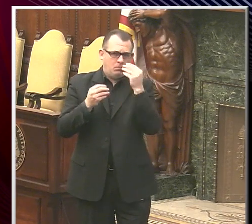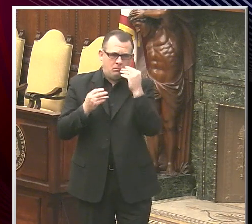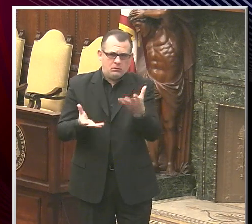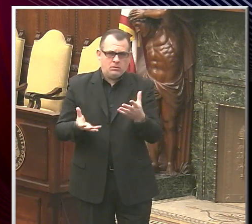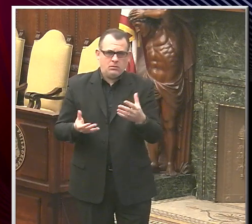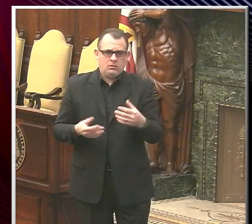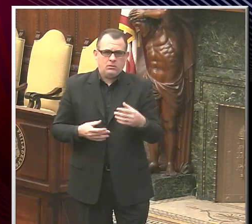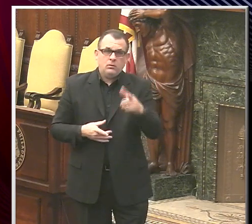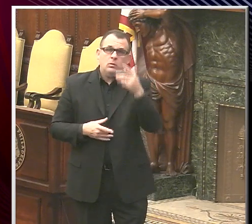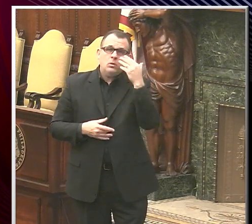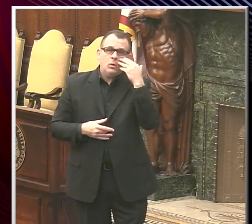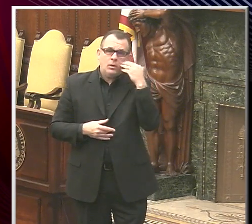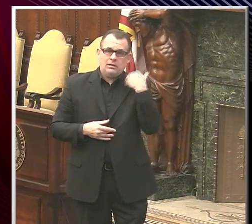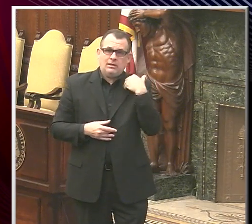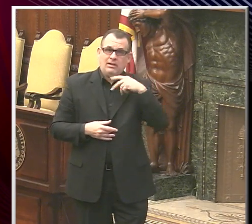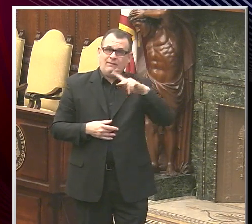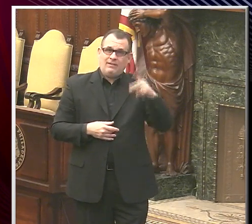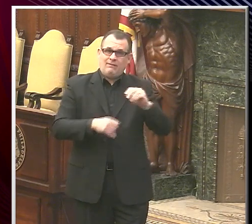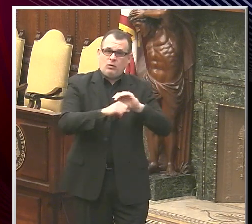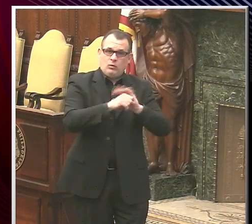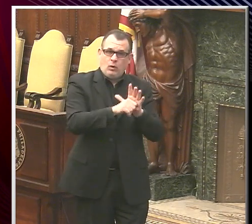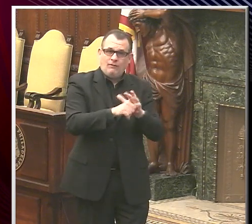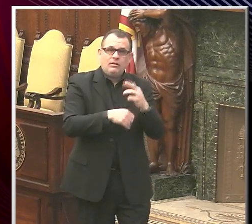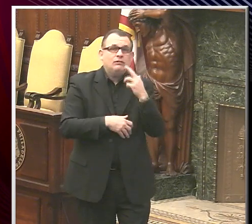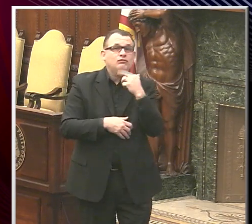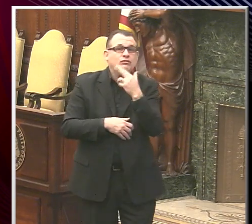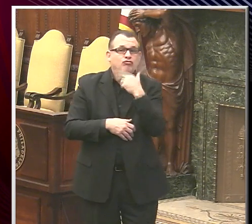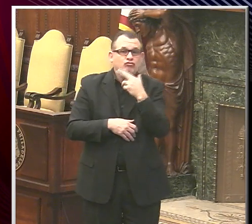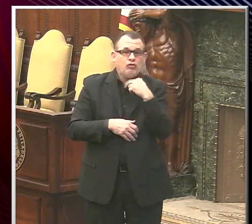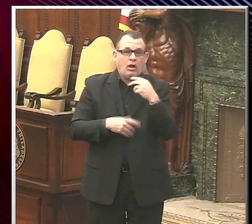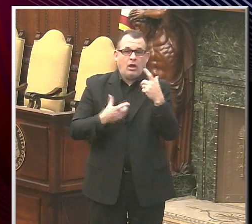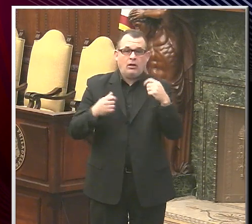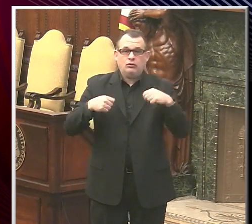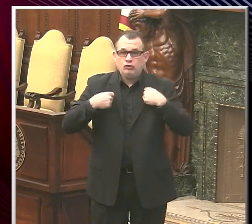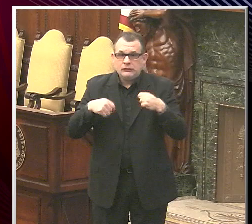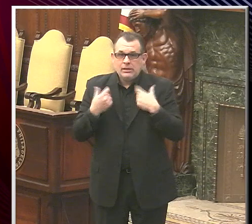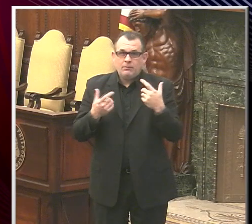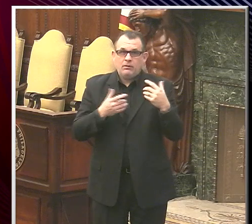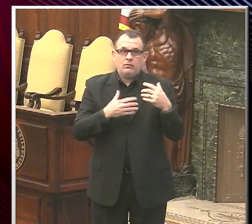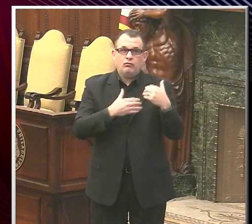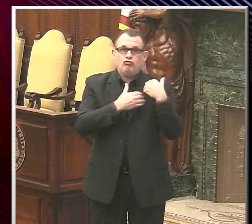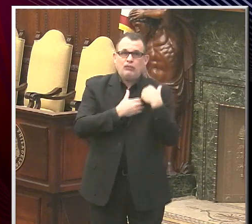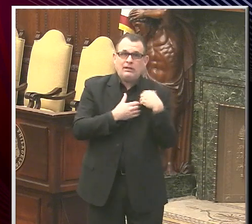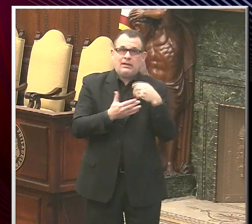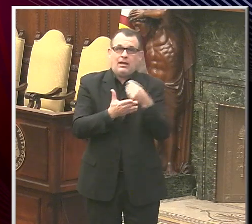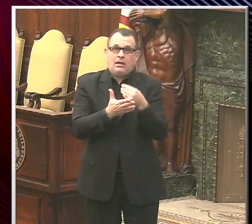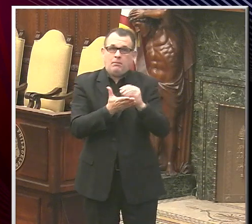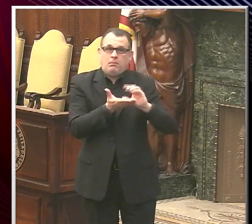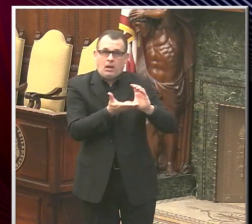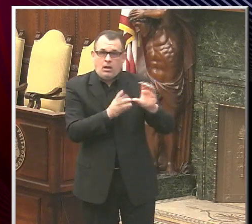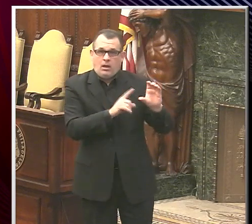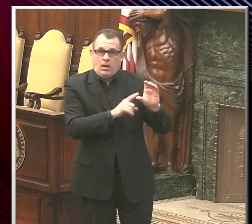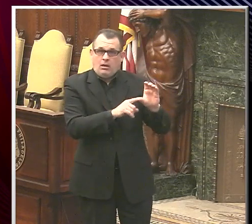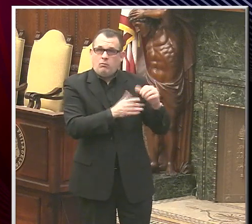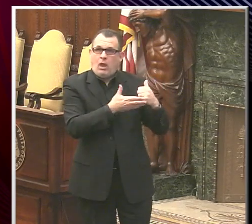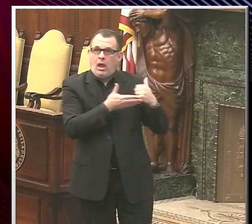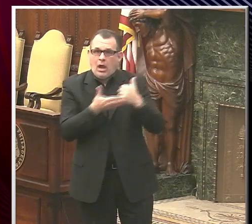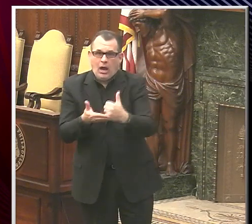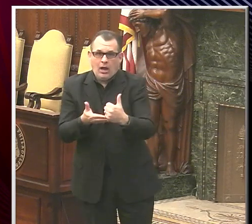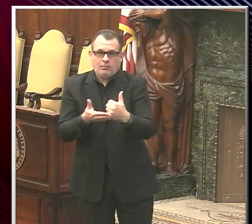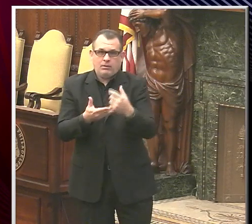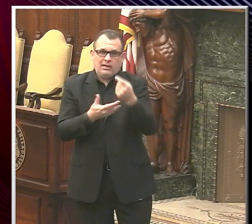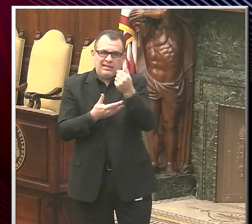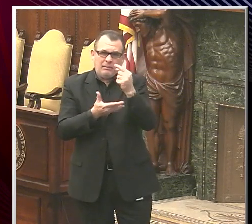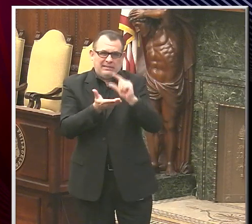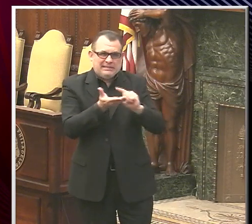the Philadelphia COVID-19 Restaurant and Gym Relief Program. This is our latest effort to provide at least a bit of relief